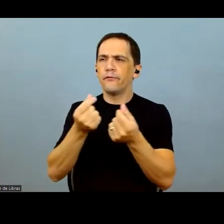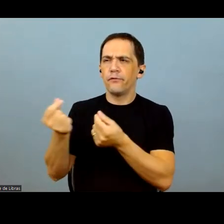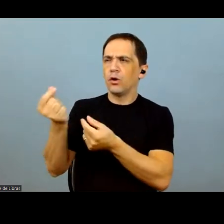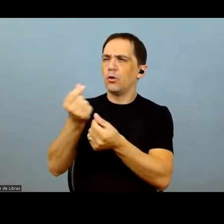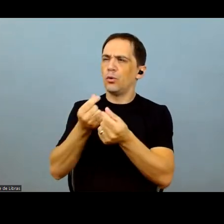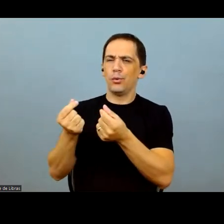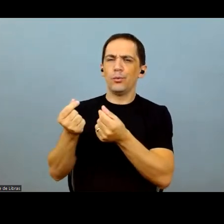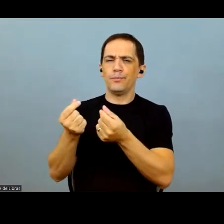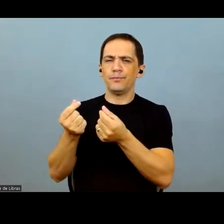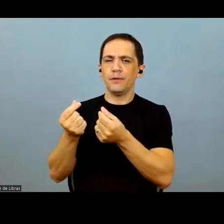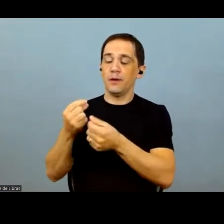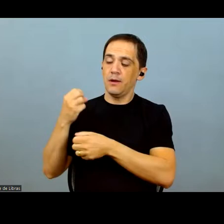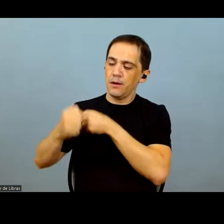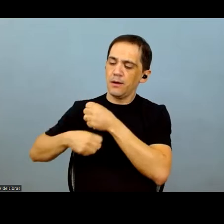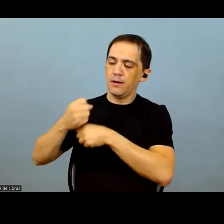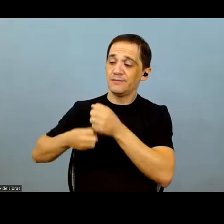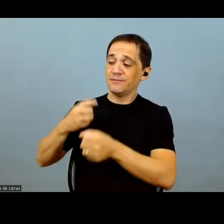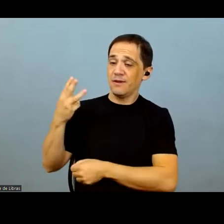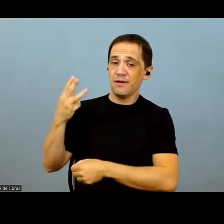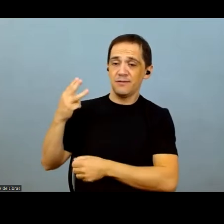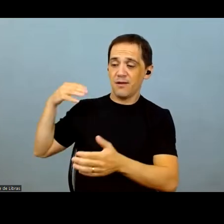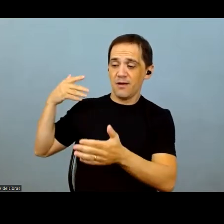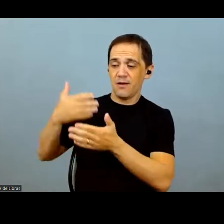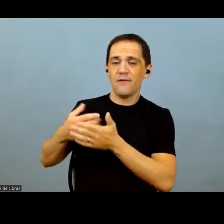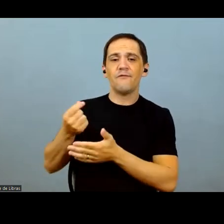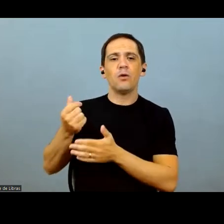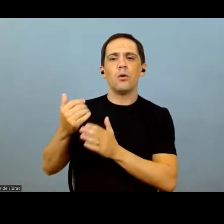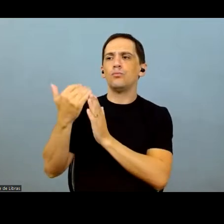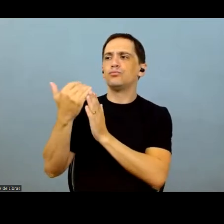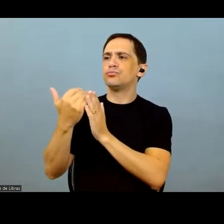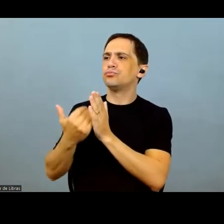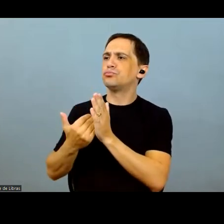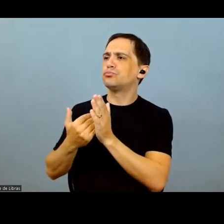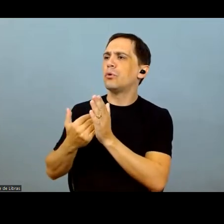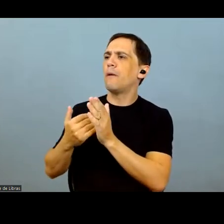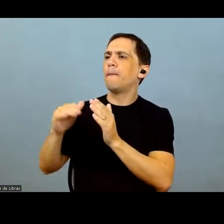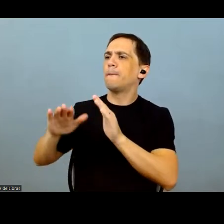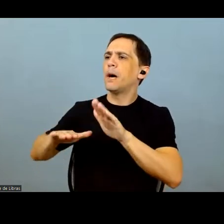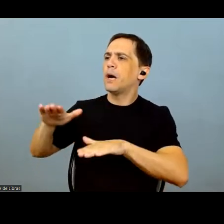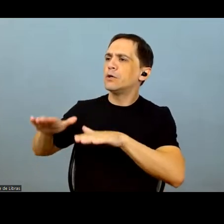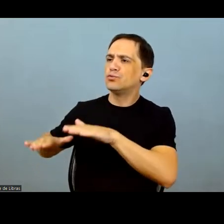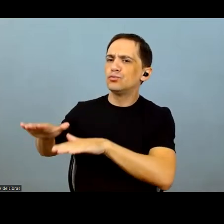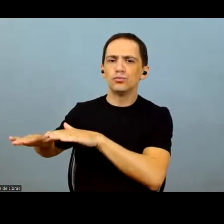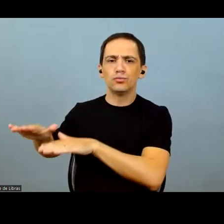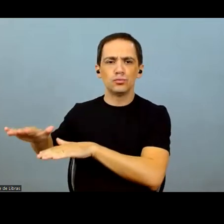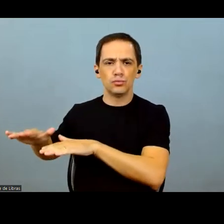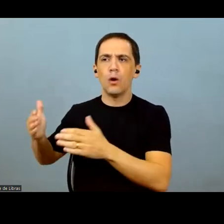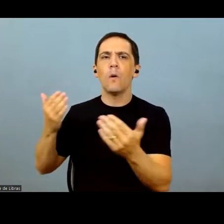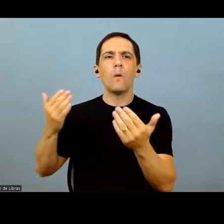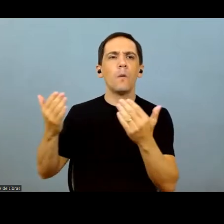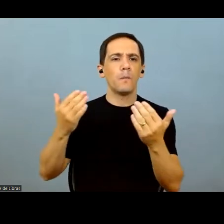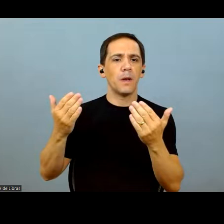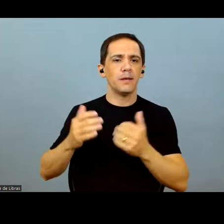in the last three years, they were cheap. They were below the